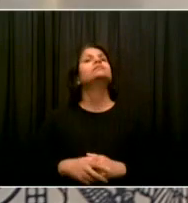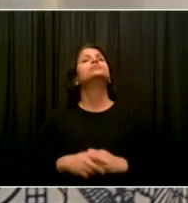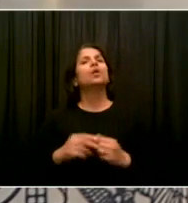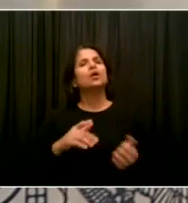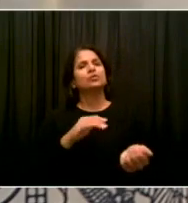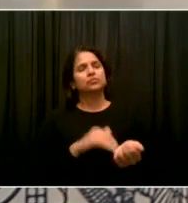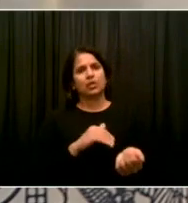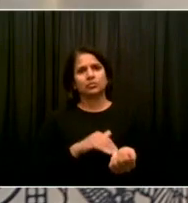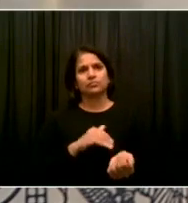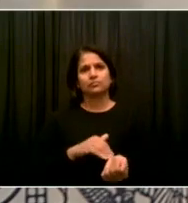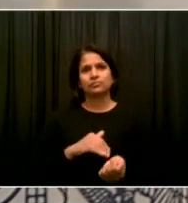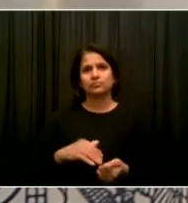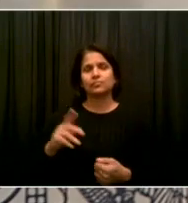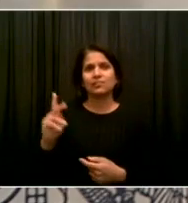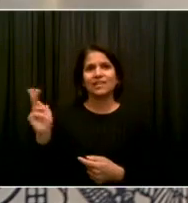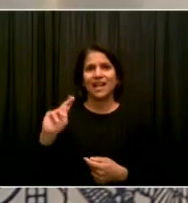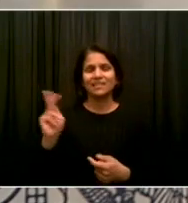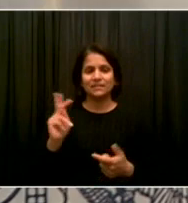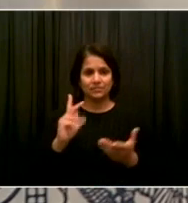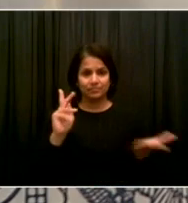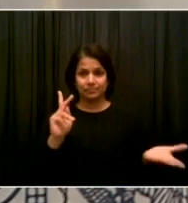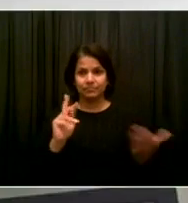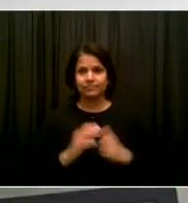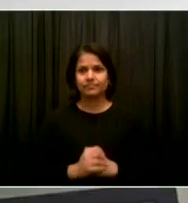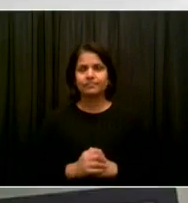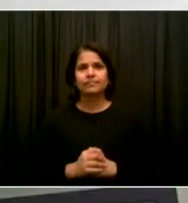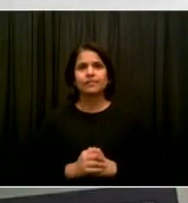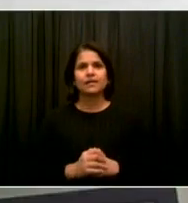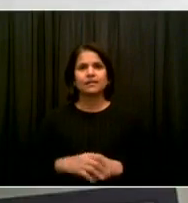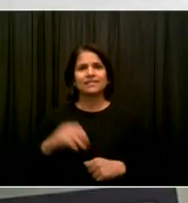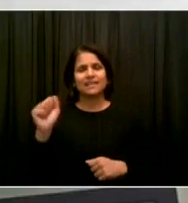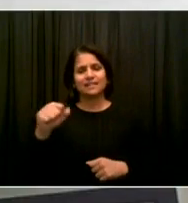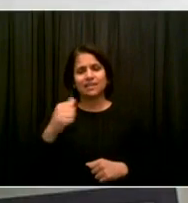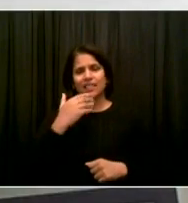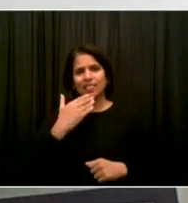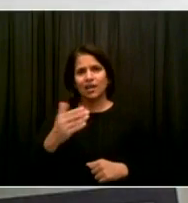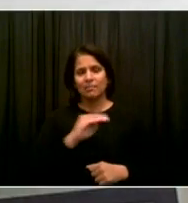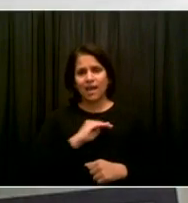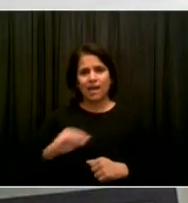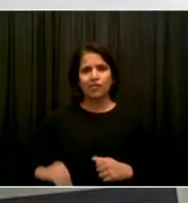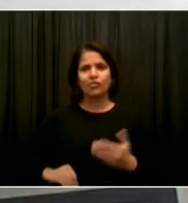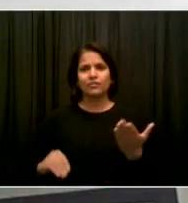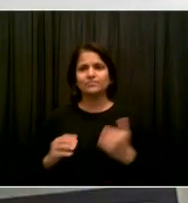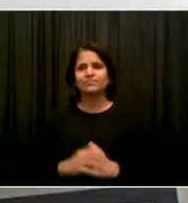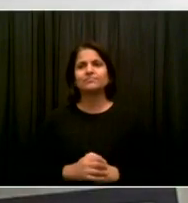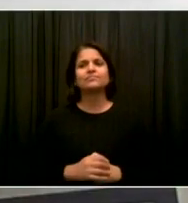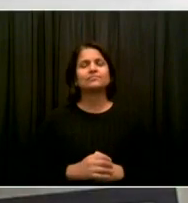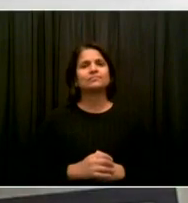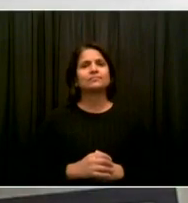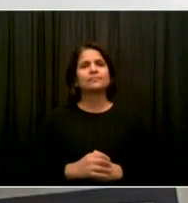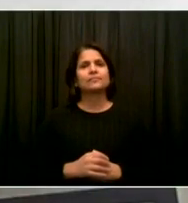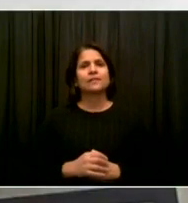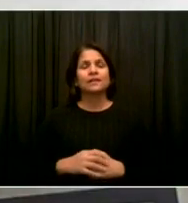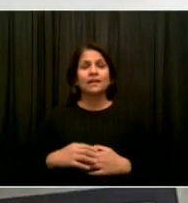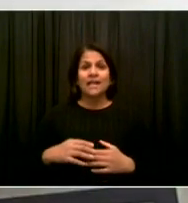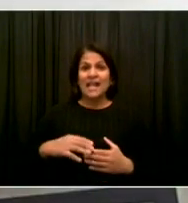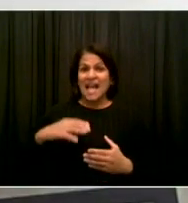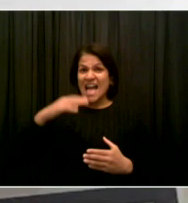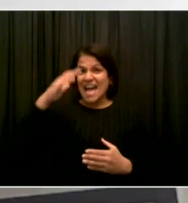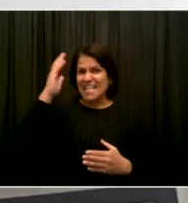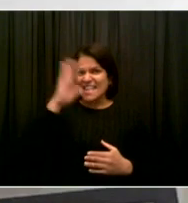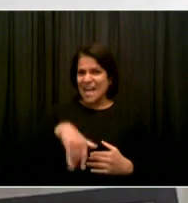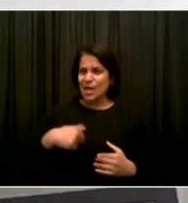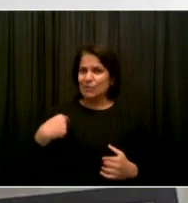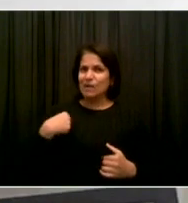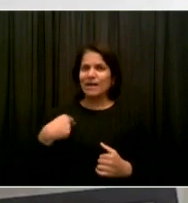Can we hear? Yes, sir. Thank you so much. Well, I'm as, as cranky and demanding as any, uh, born in New